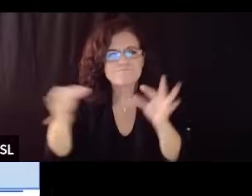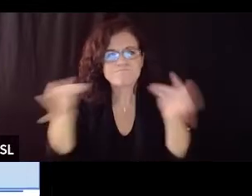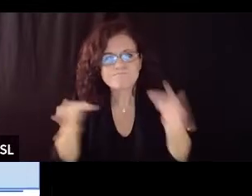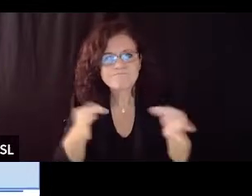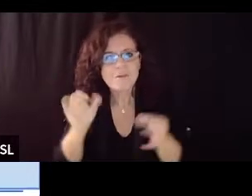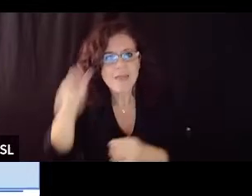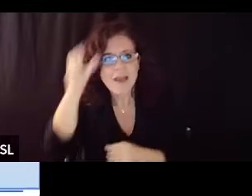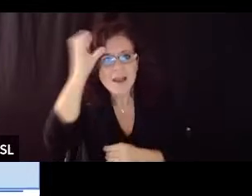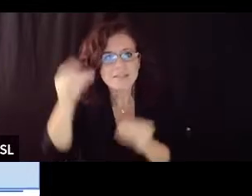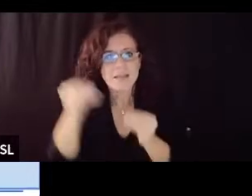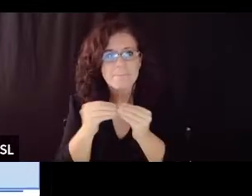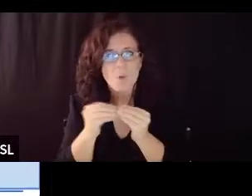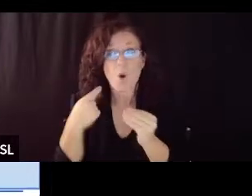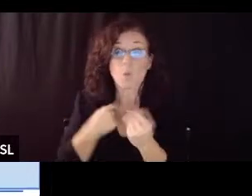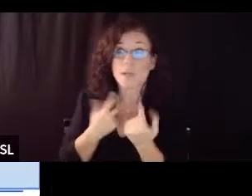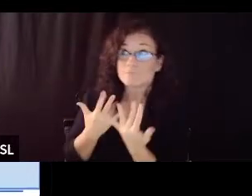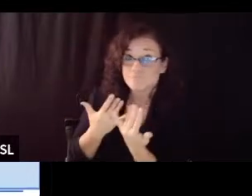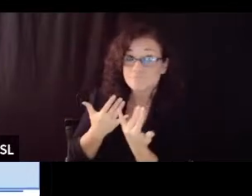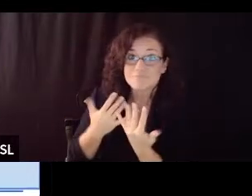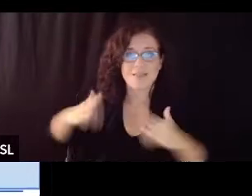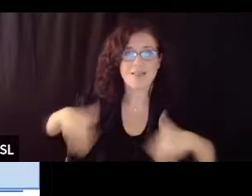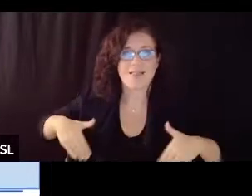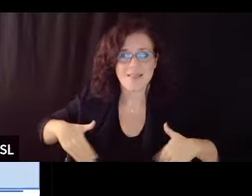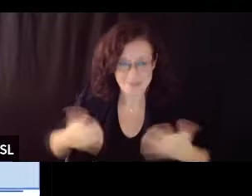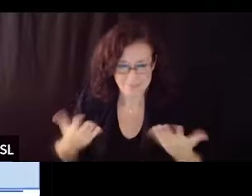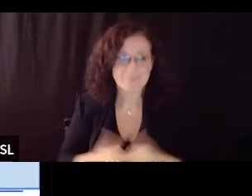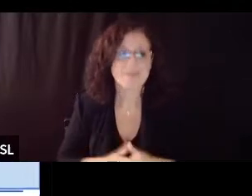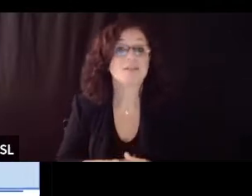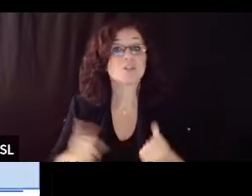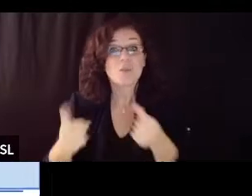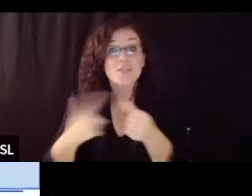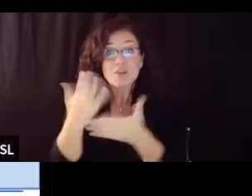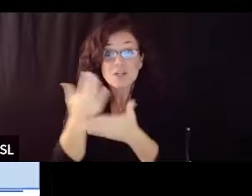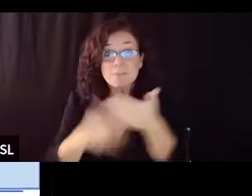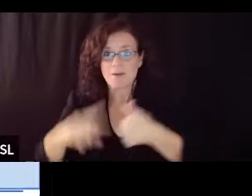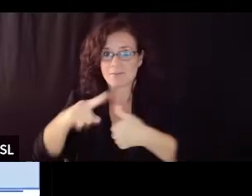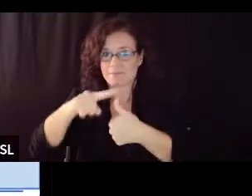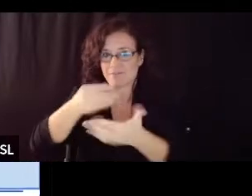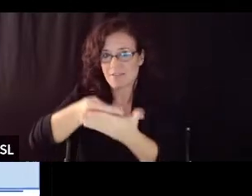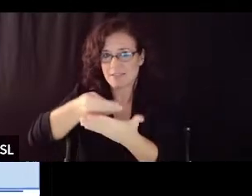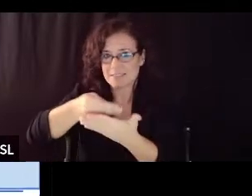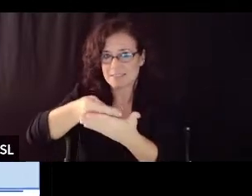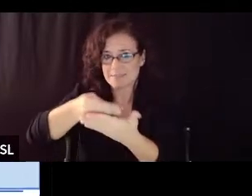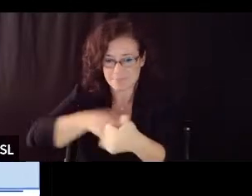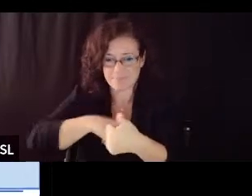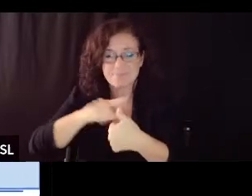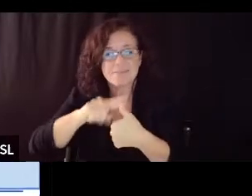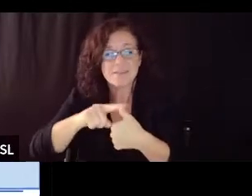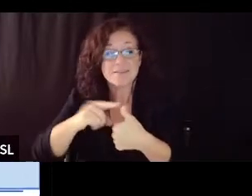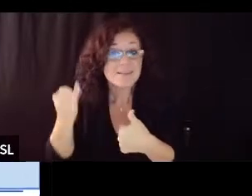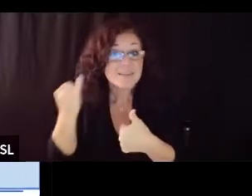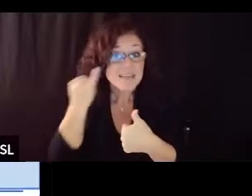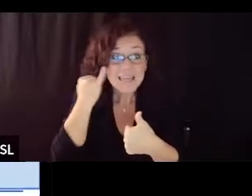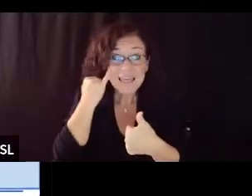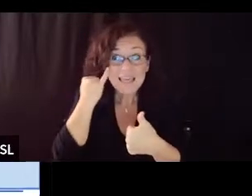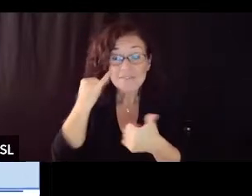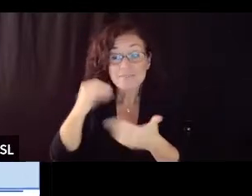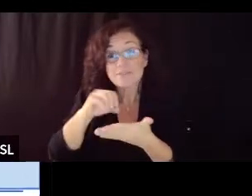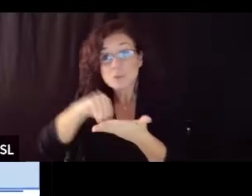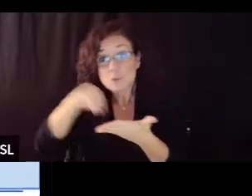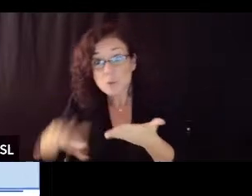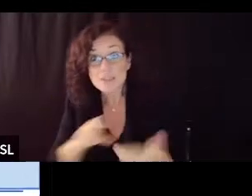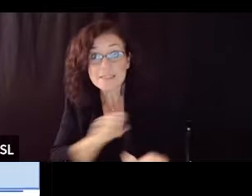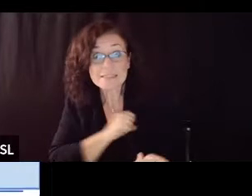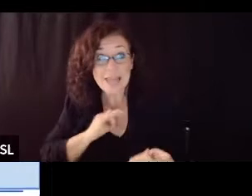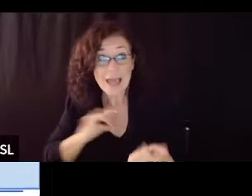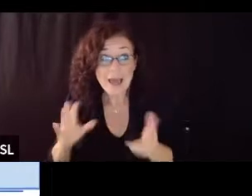the first element there are four pillars is funding if we want students and staff to be able to come